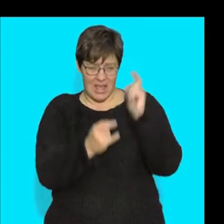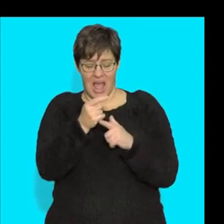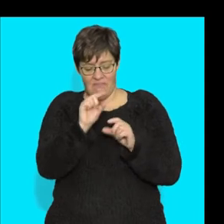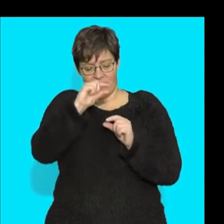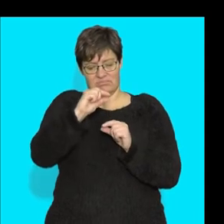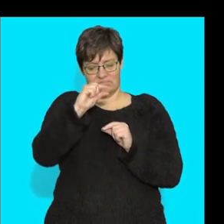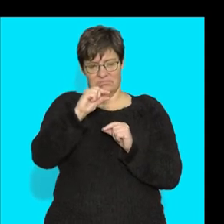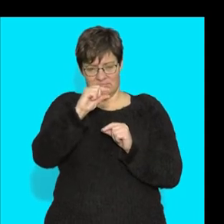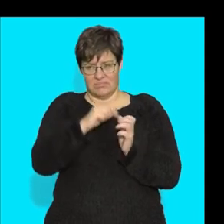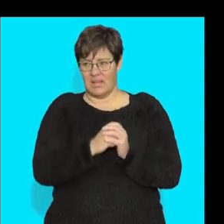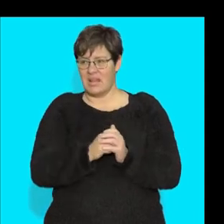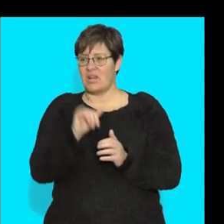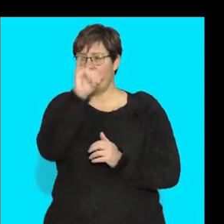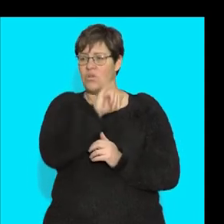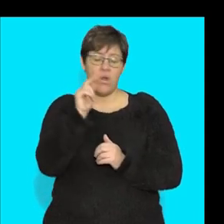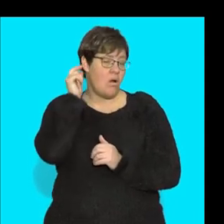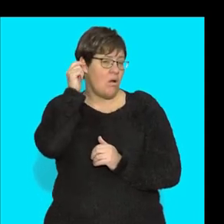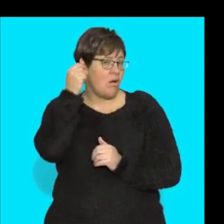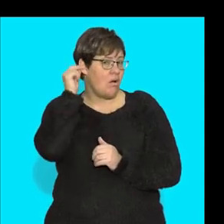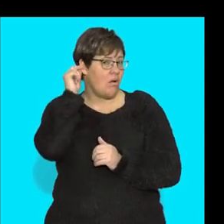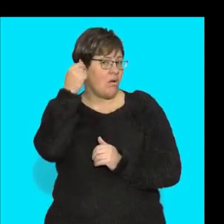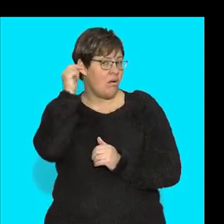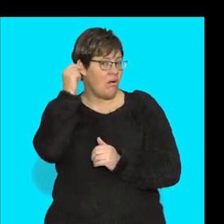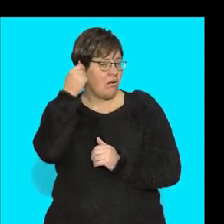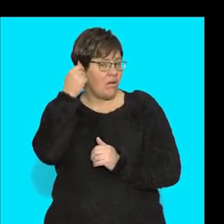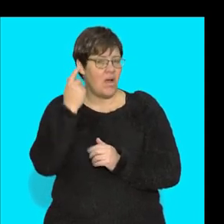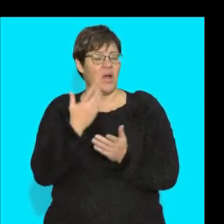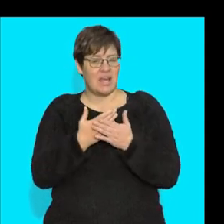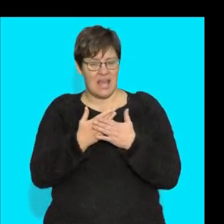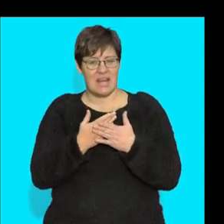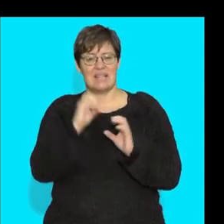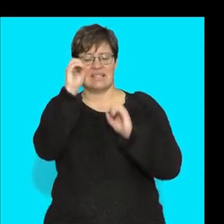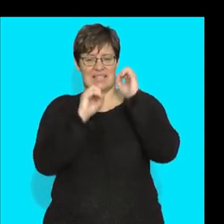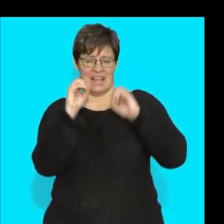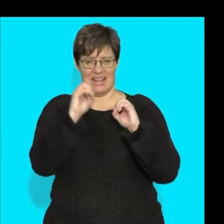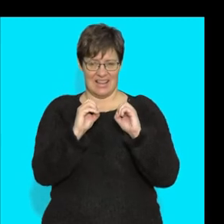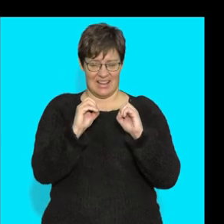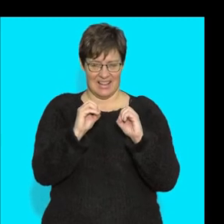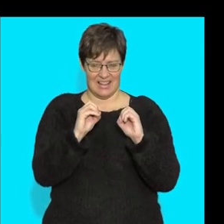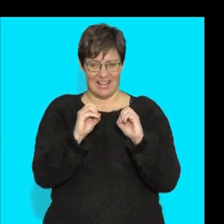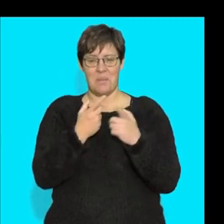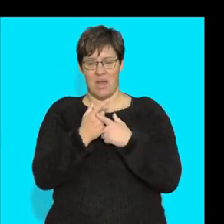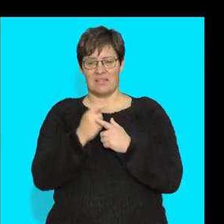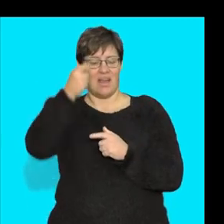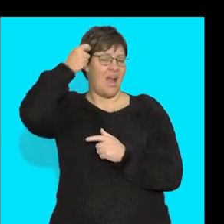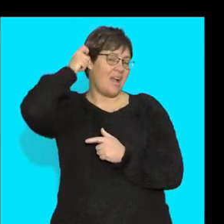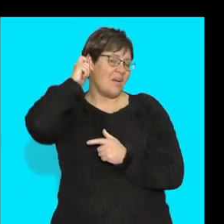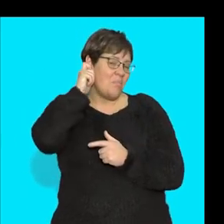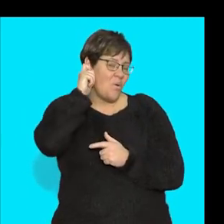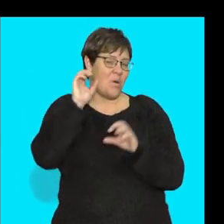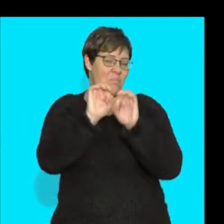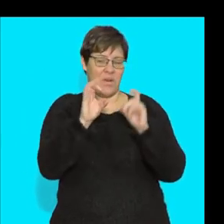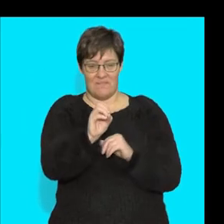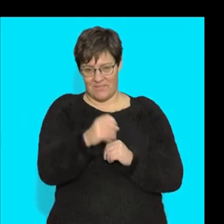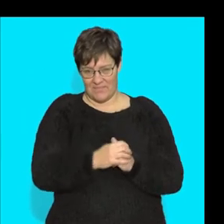cartilage where I need it to be in my ear, where I've got these cells, but I've got the cartilages that are going to go with